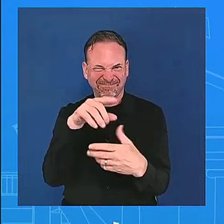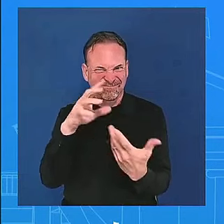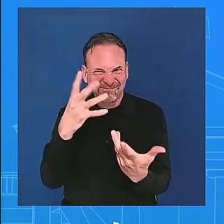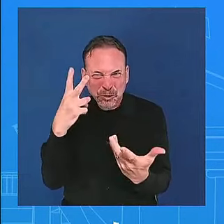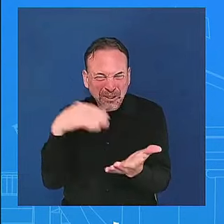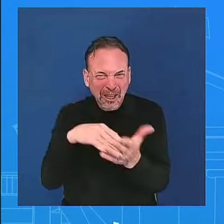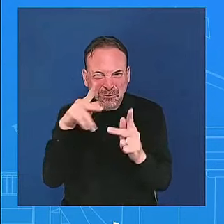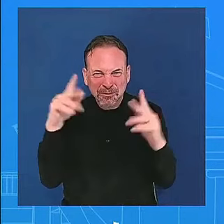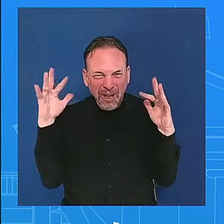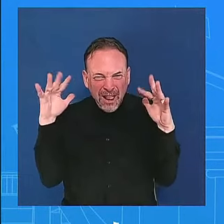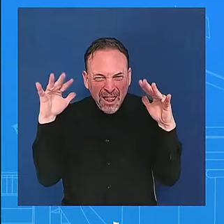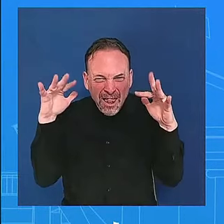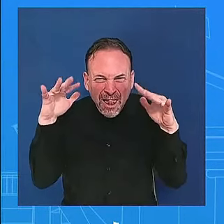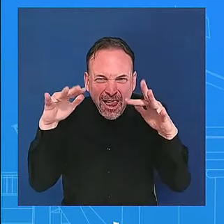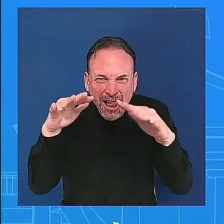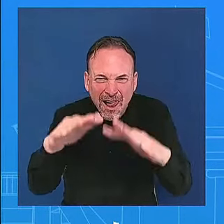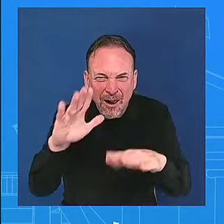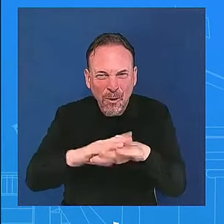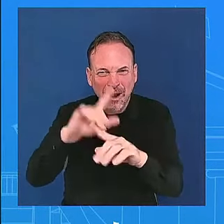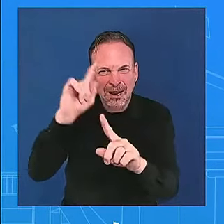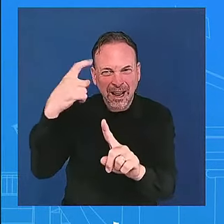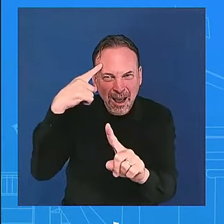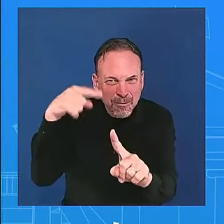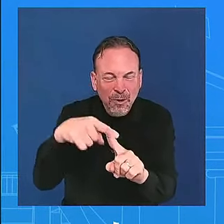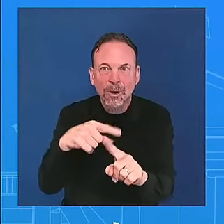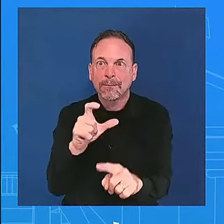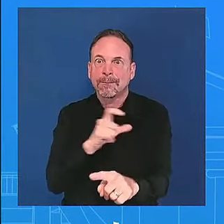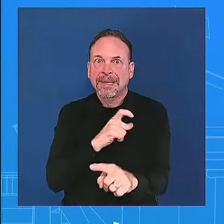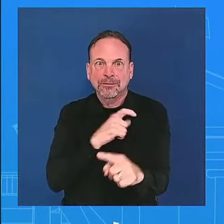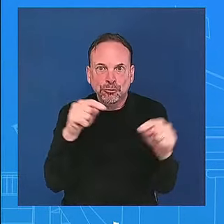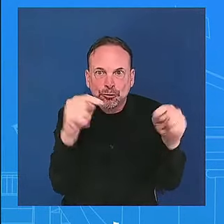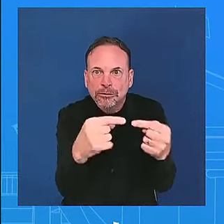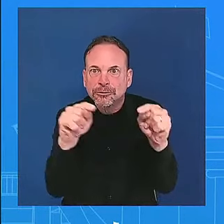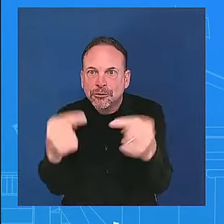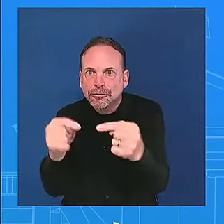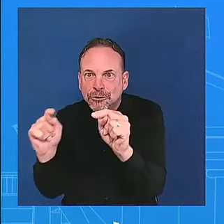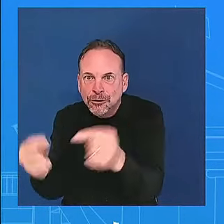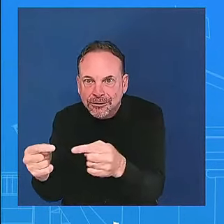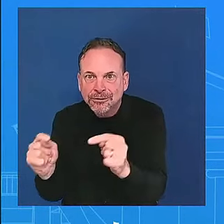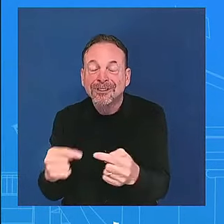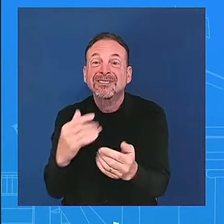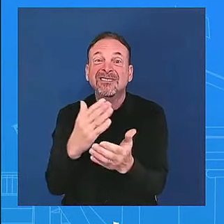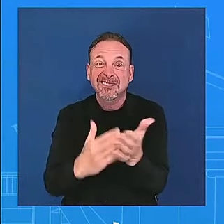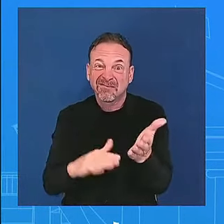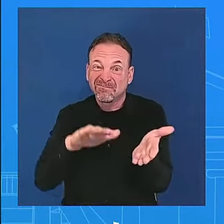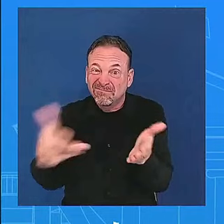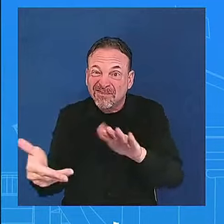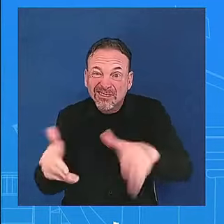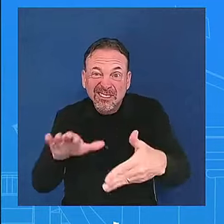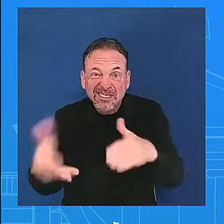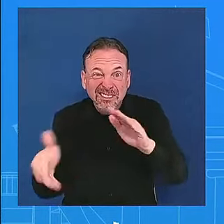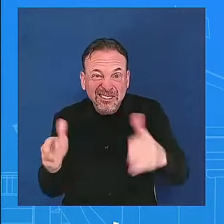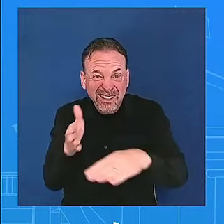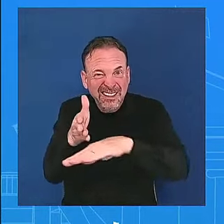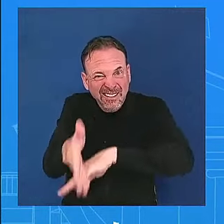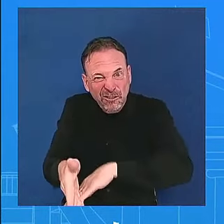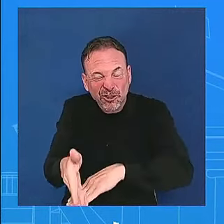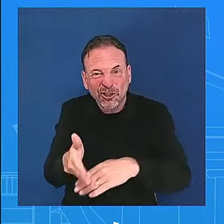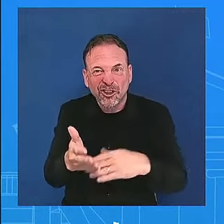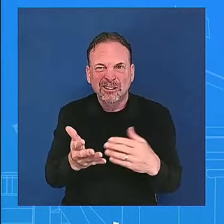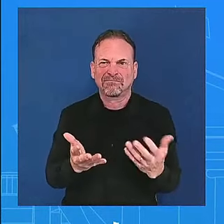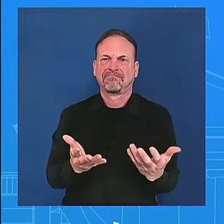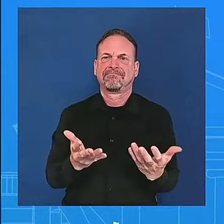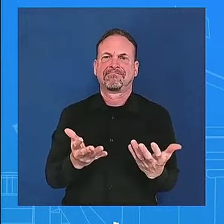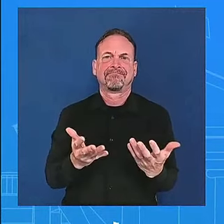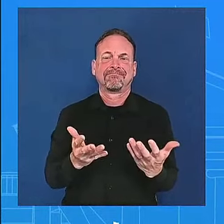some of them lost their lives afterwards and he condemned that he condemned the political violence and they were doing that because uh